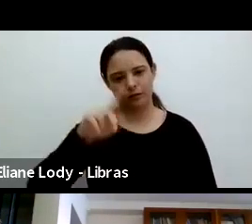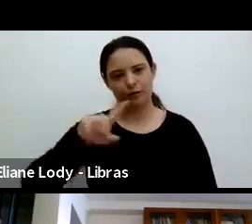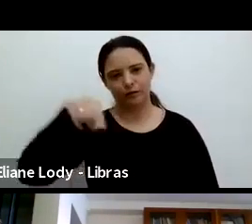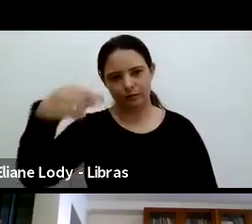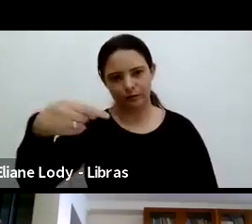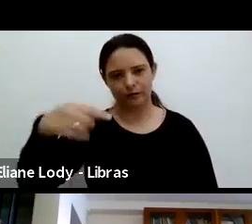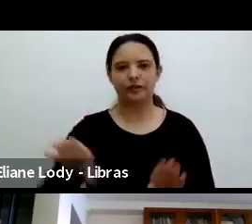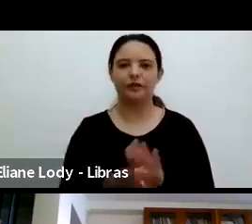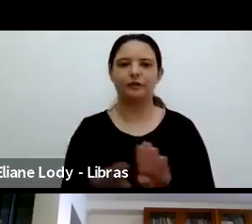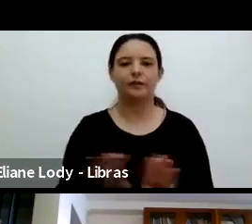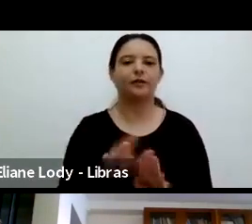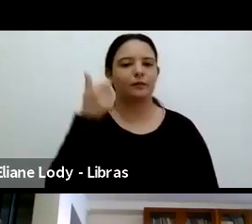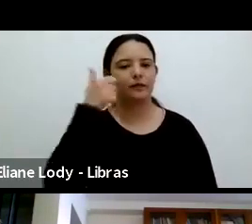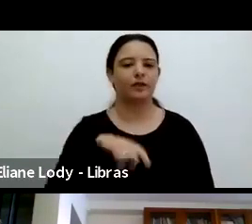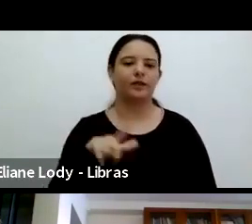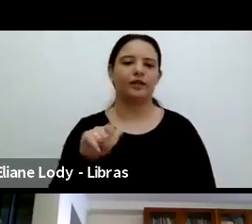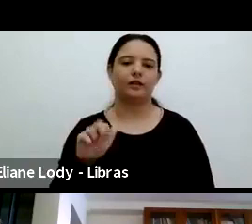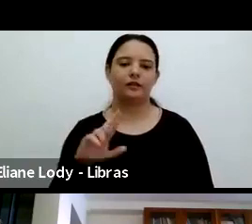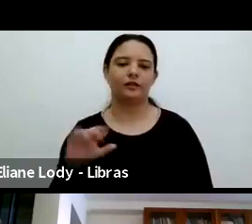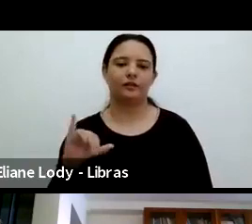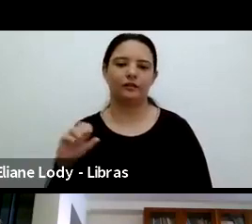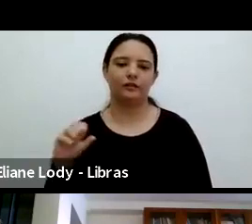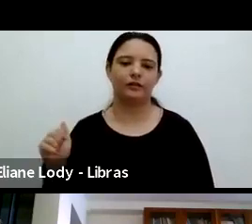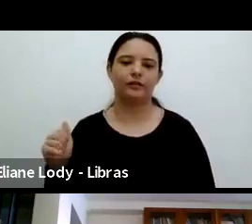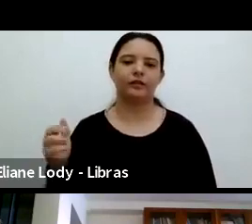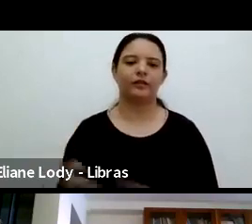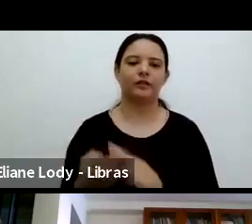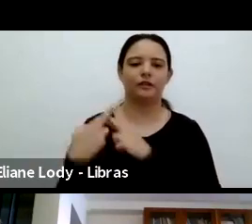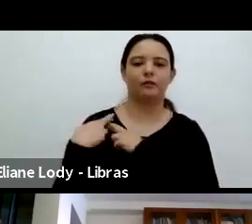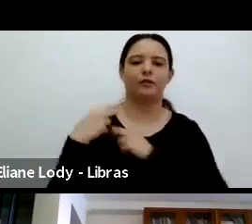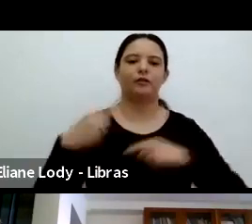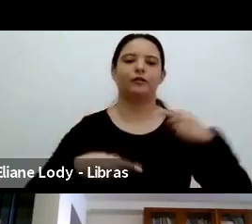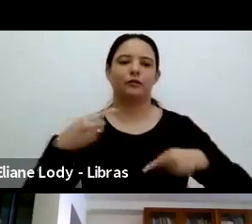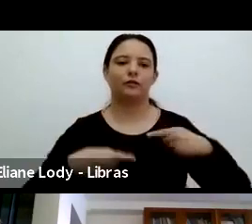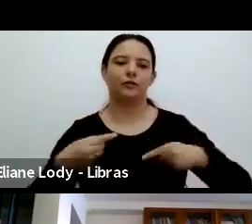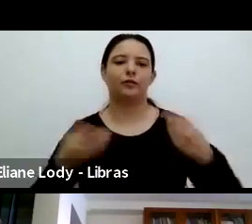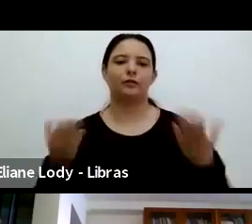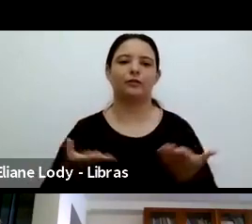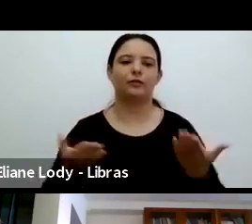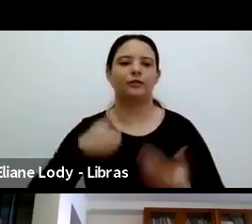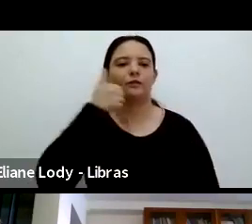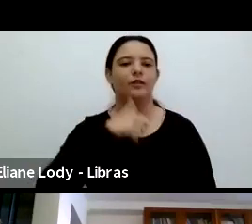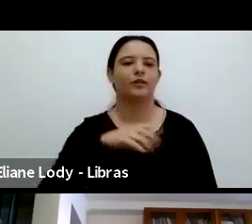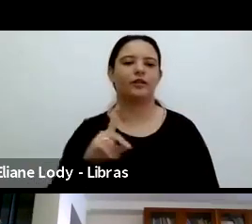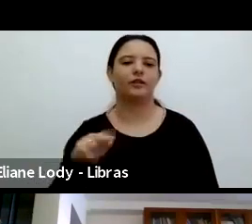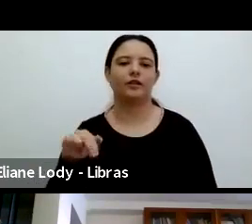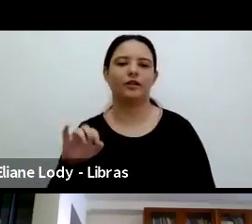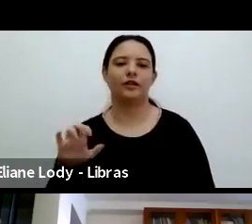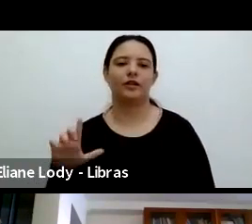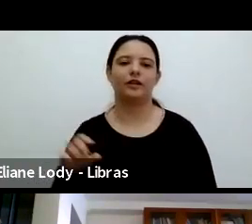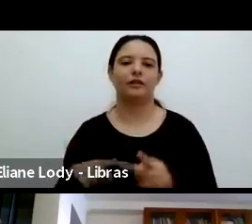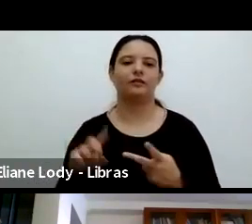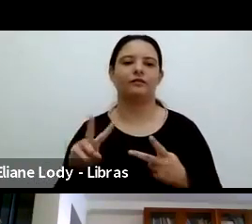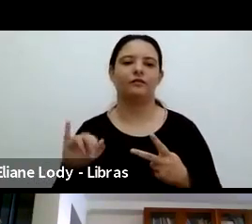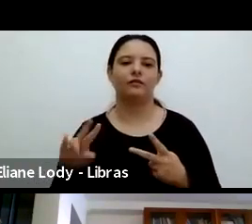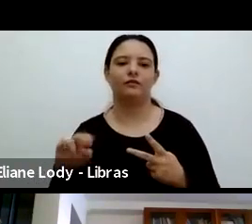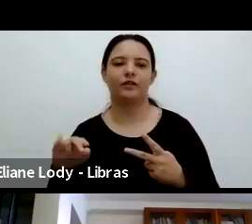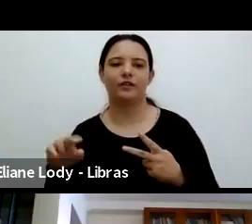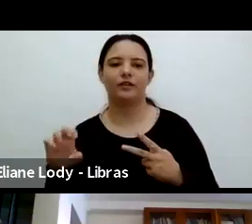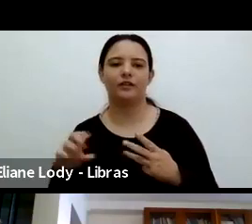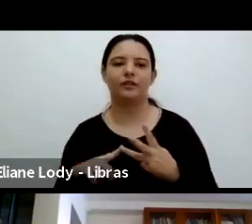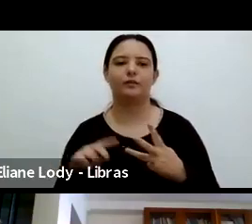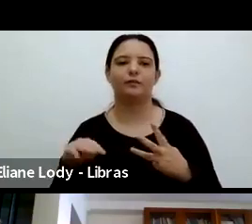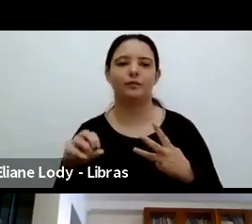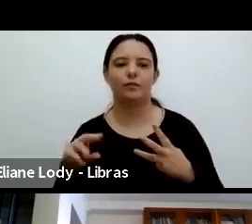just like Daniela, Viviani, Monica, Valau, and other people were in previous meetings. So